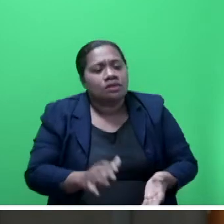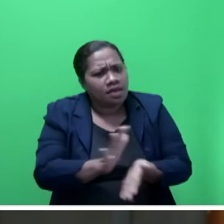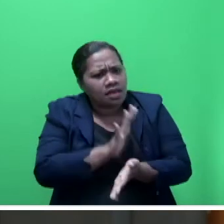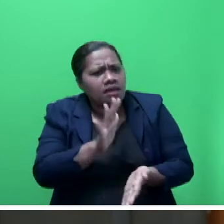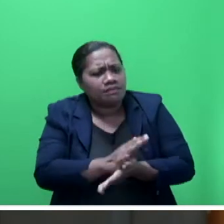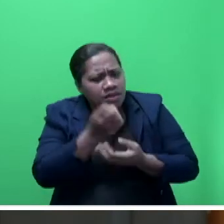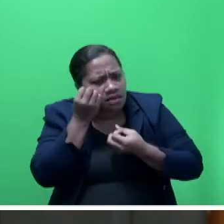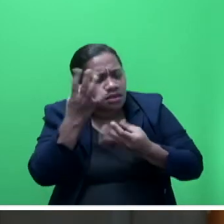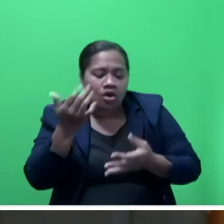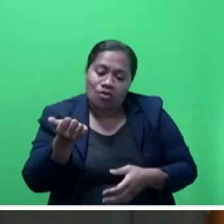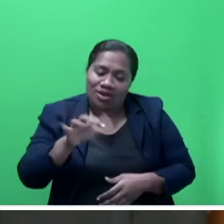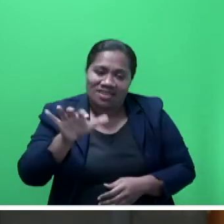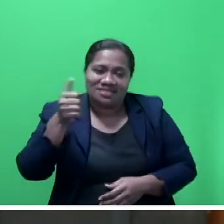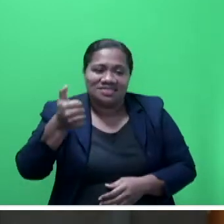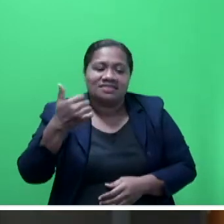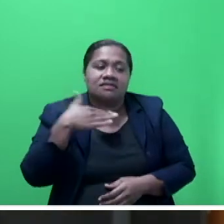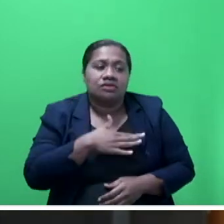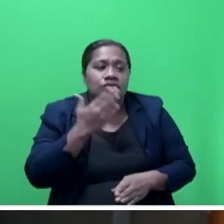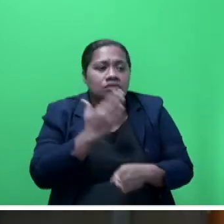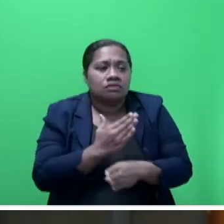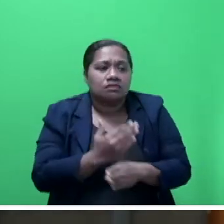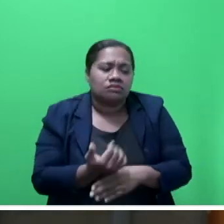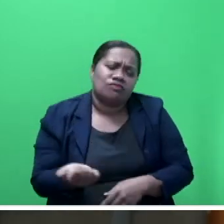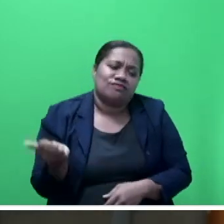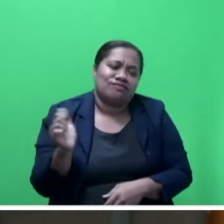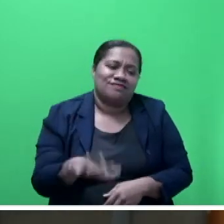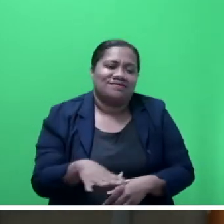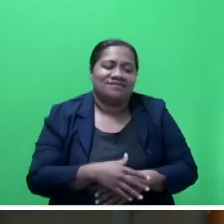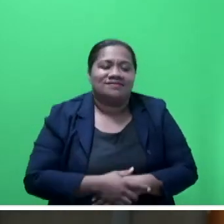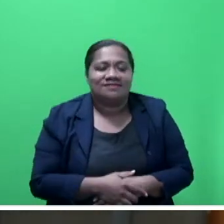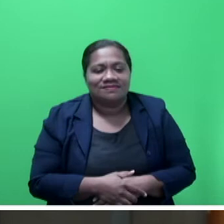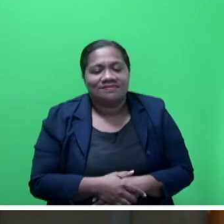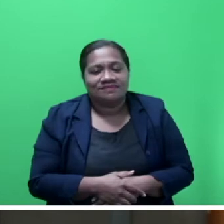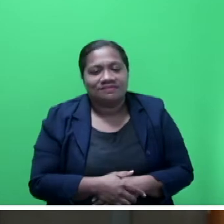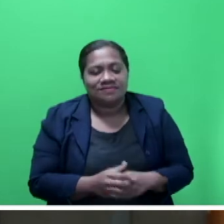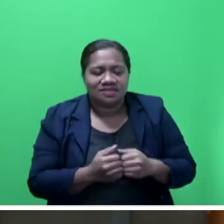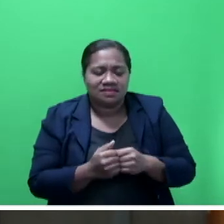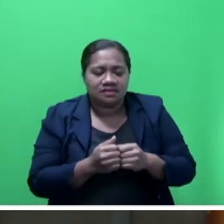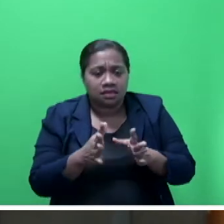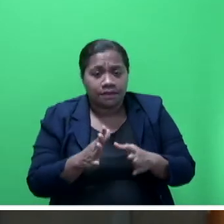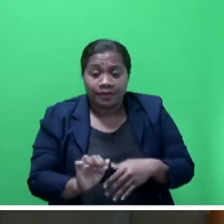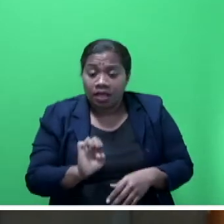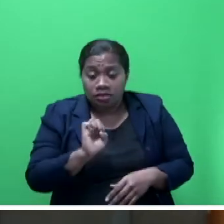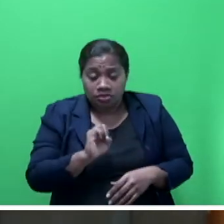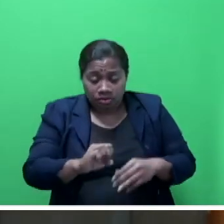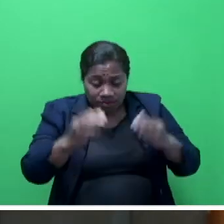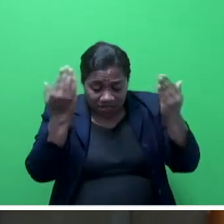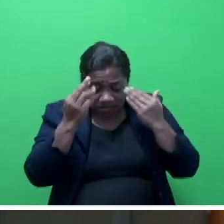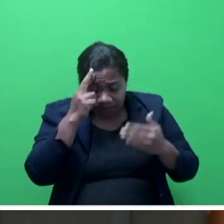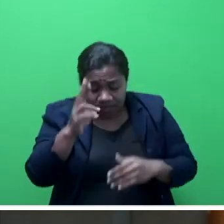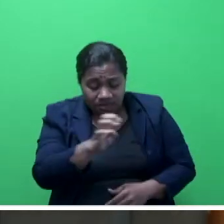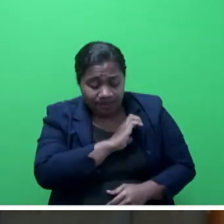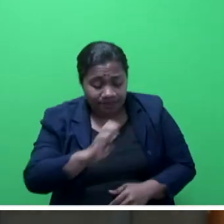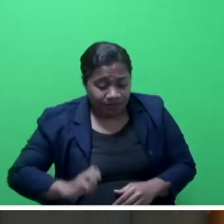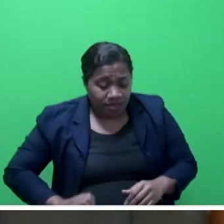600 jobs have already been created. Mr Speaker Say, His Excellency the President, in his address,